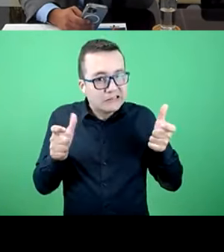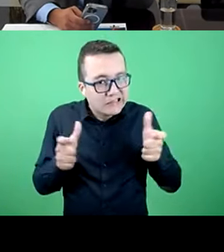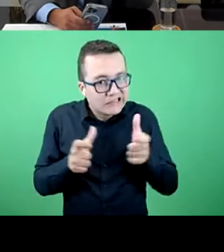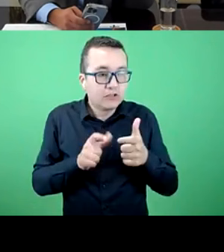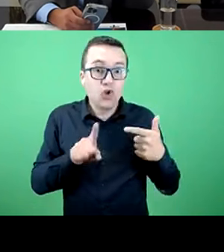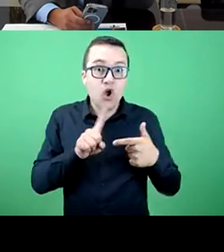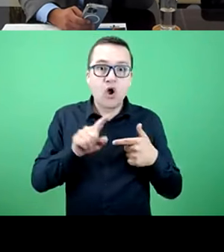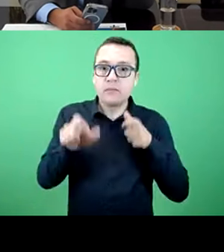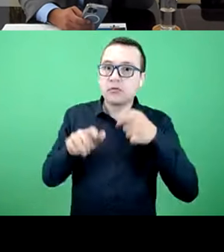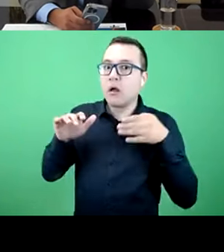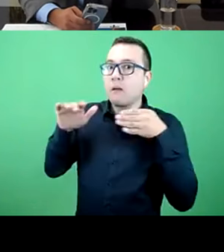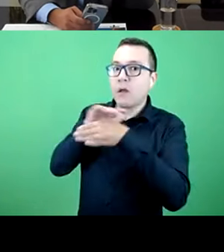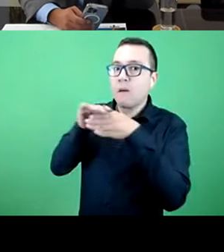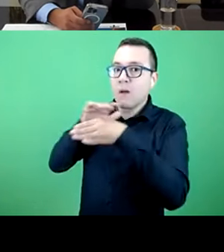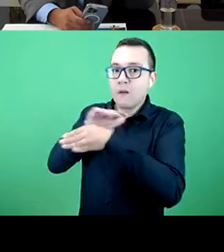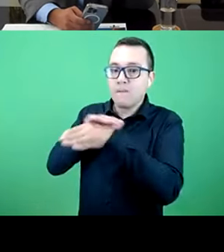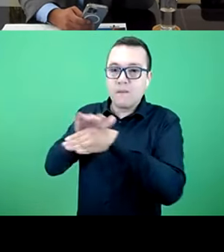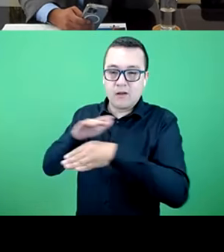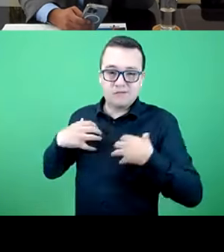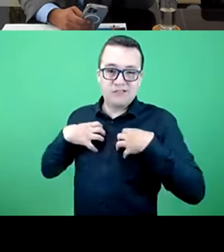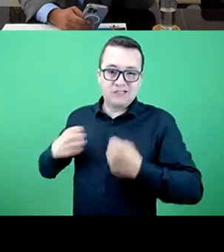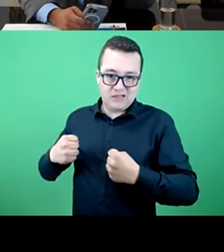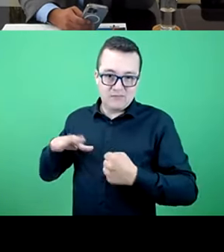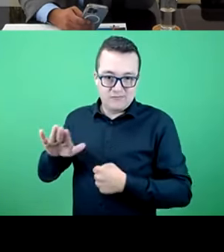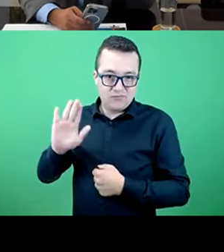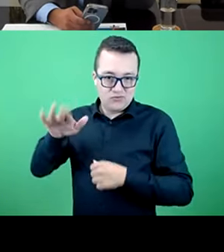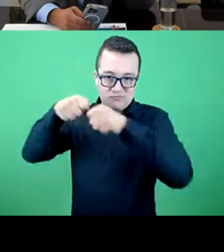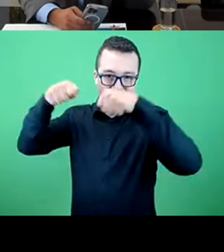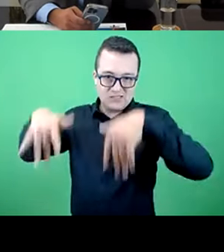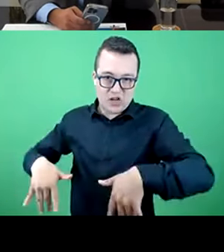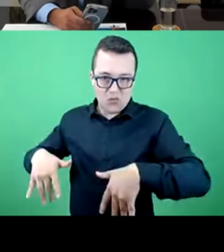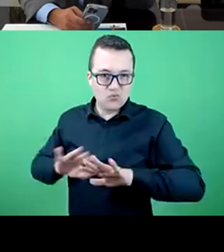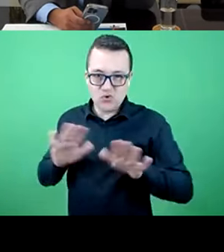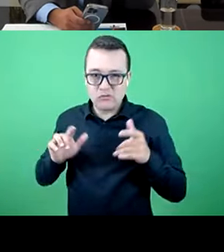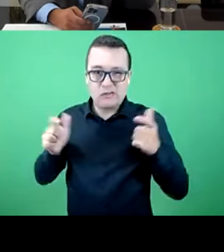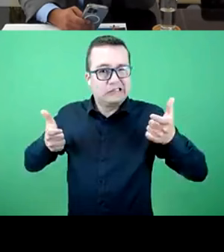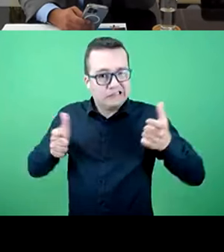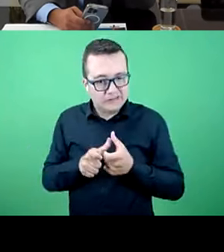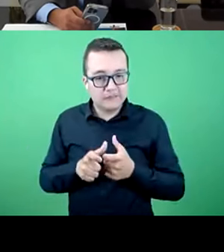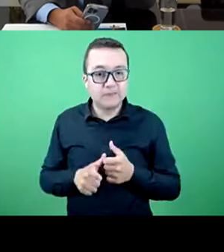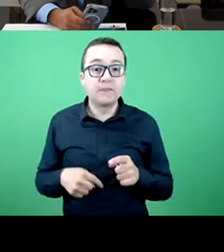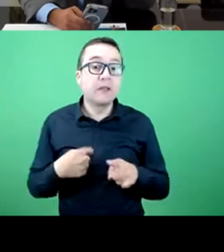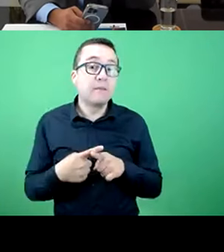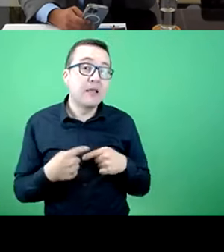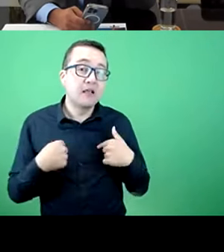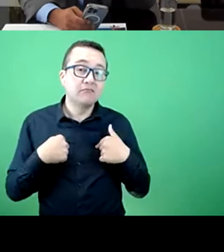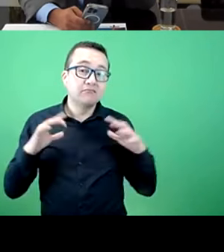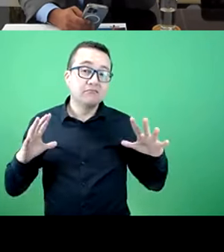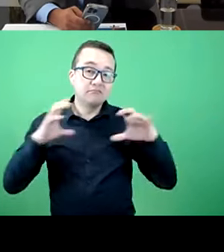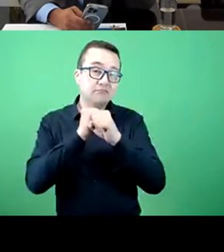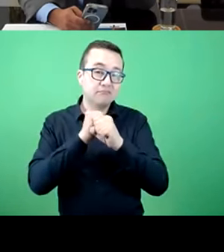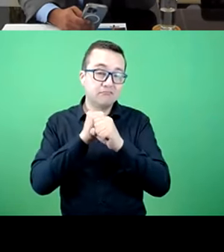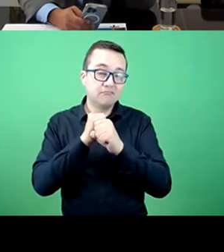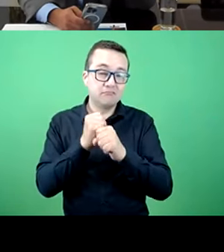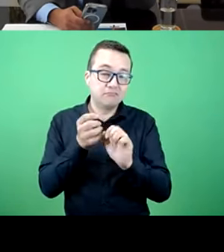on an activity which in a certain sense relieves pressure on the public healthcare system. I